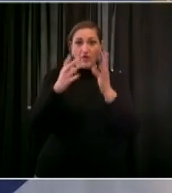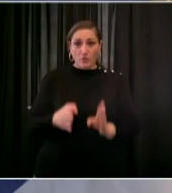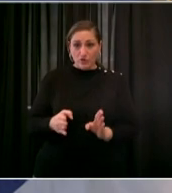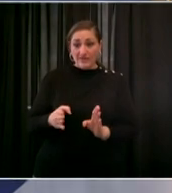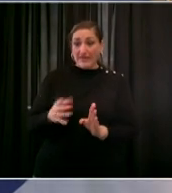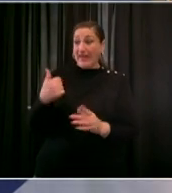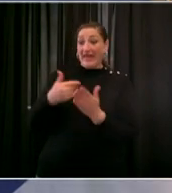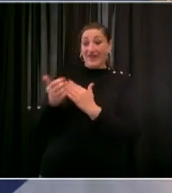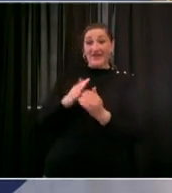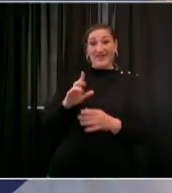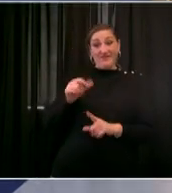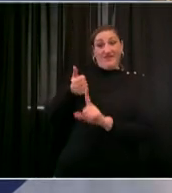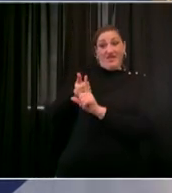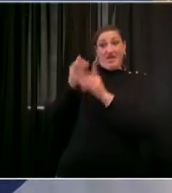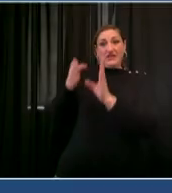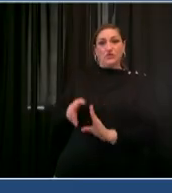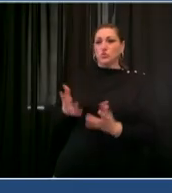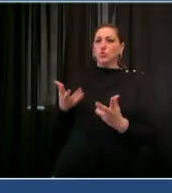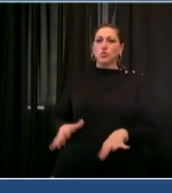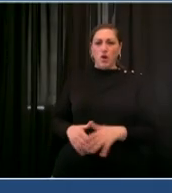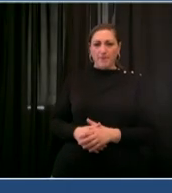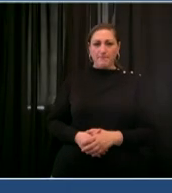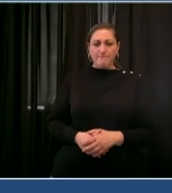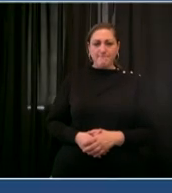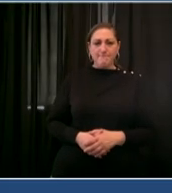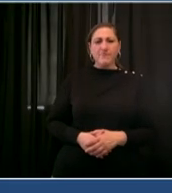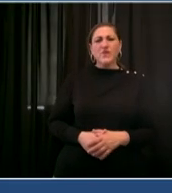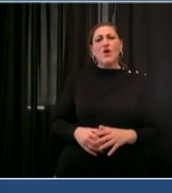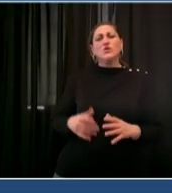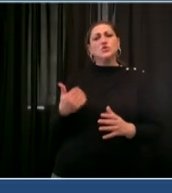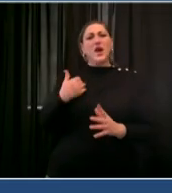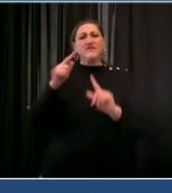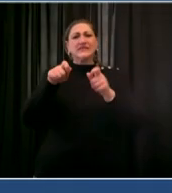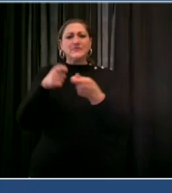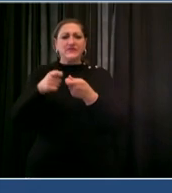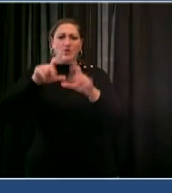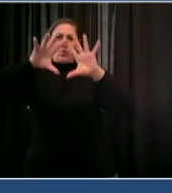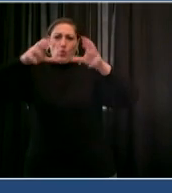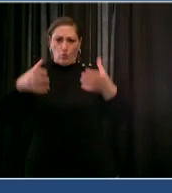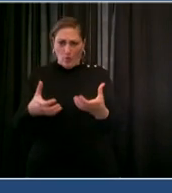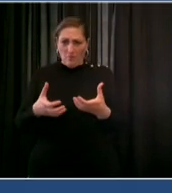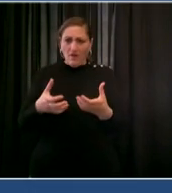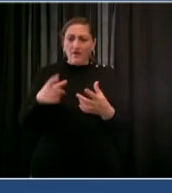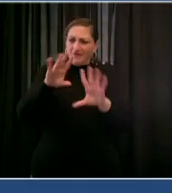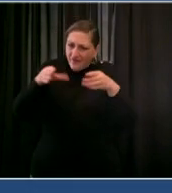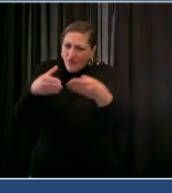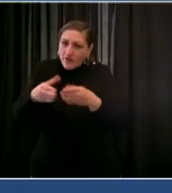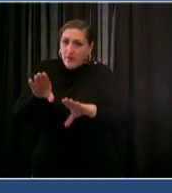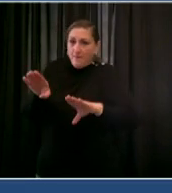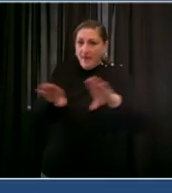to it our coordinated behavior health task force also known as cbht